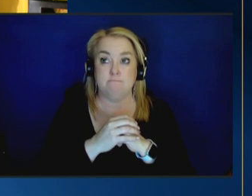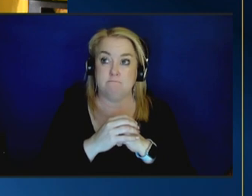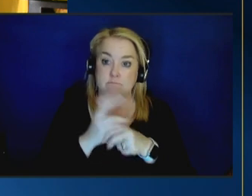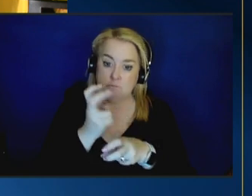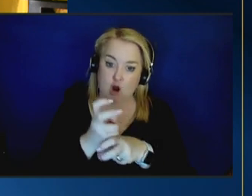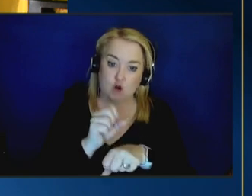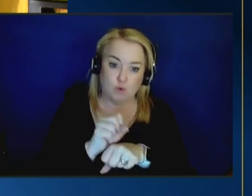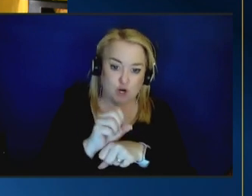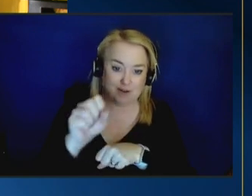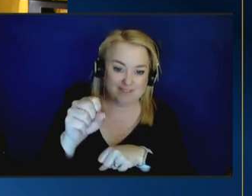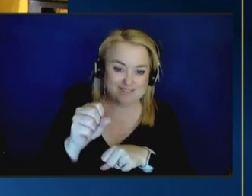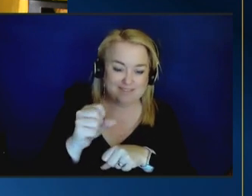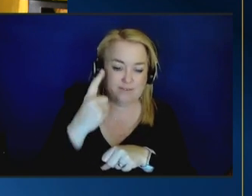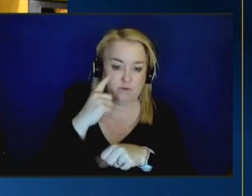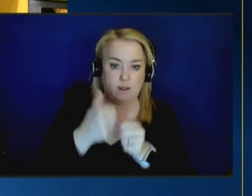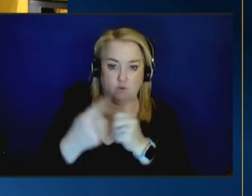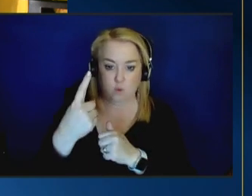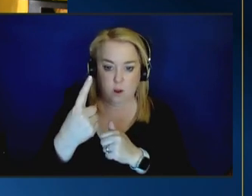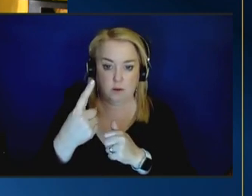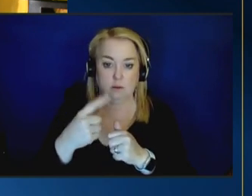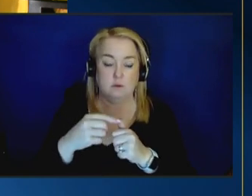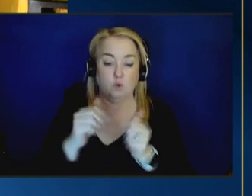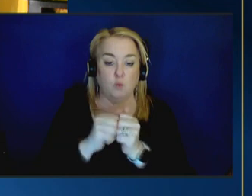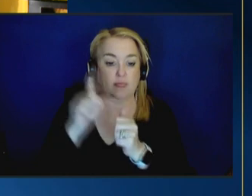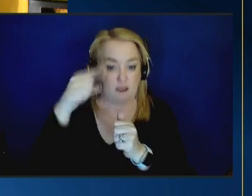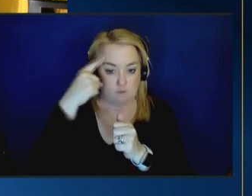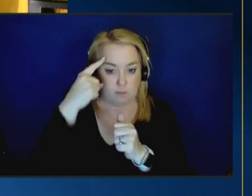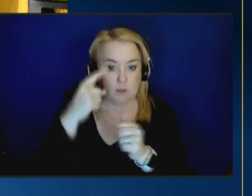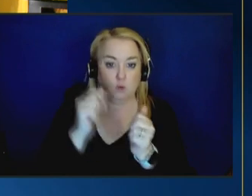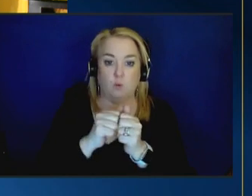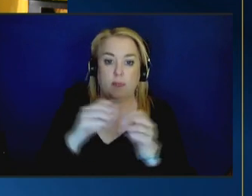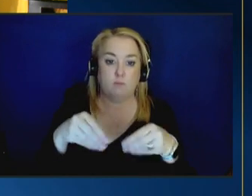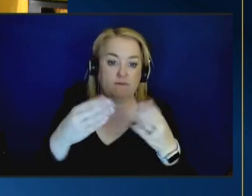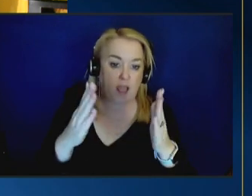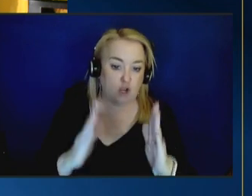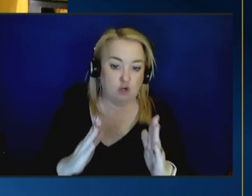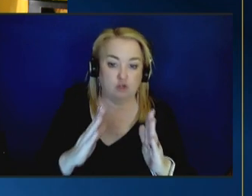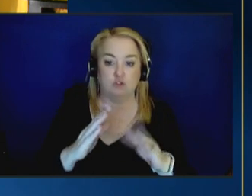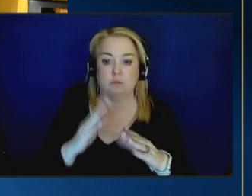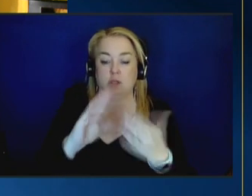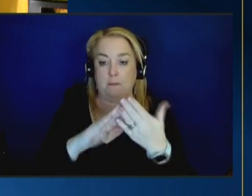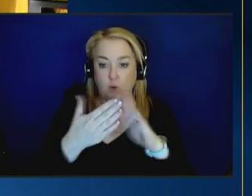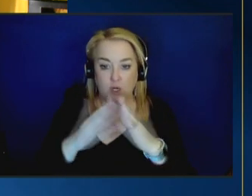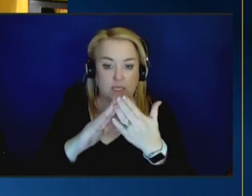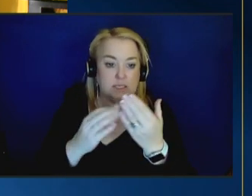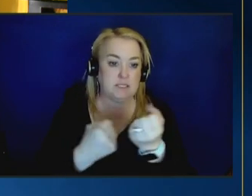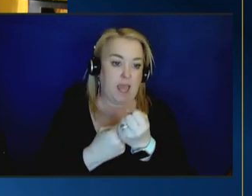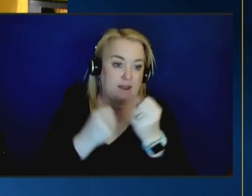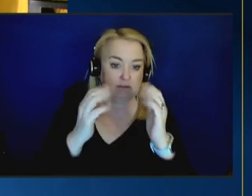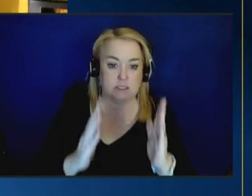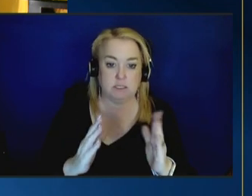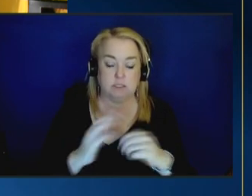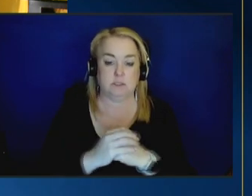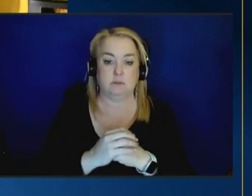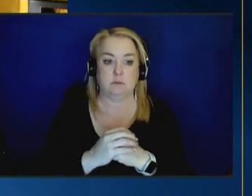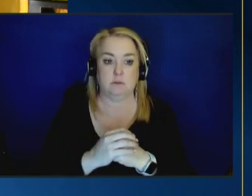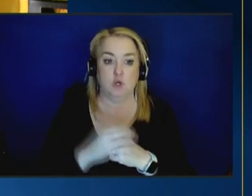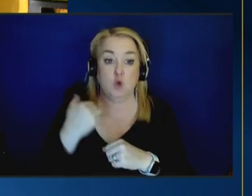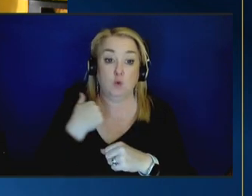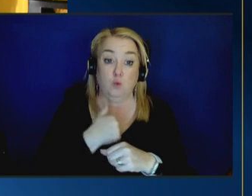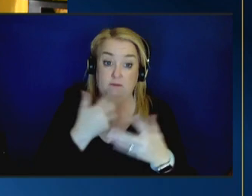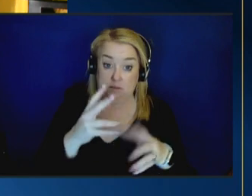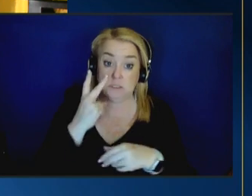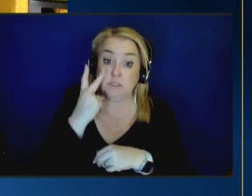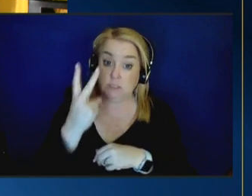by everyone uh by by government by providers by affected communities by advocates um i think we've begun to see that